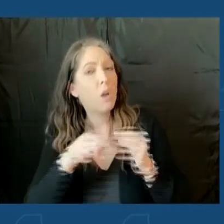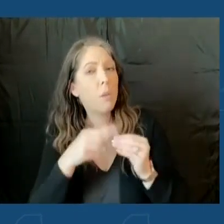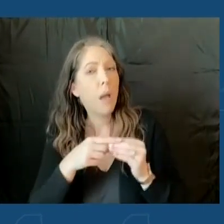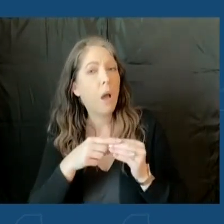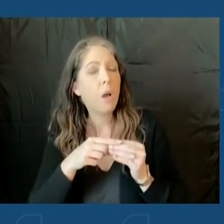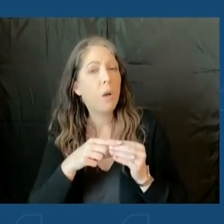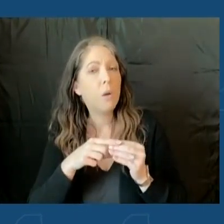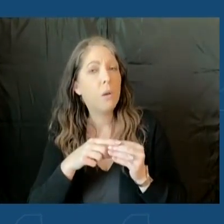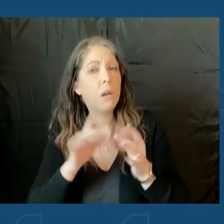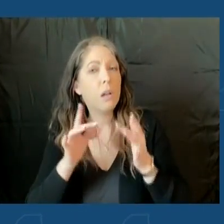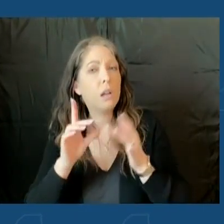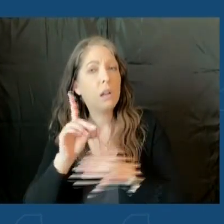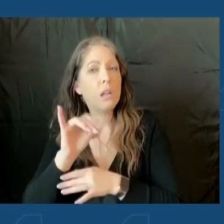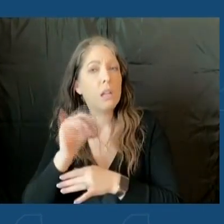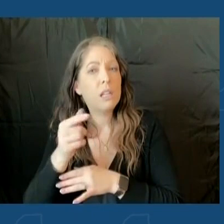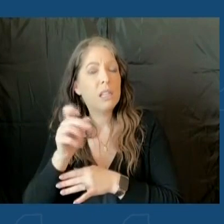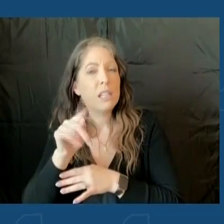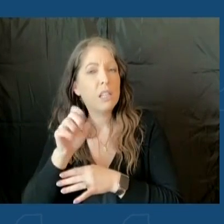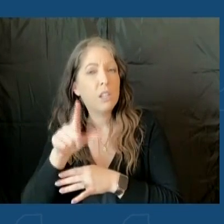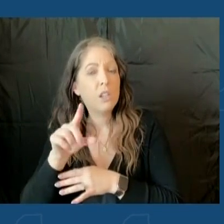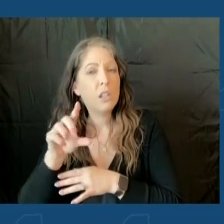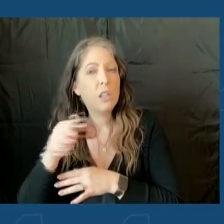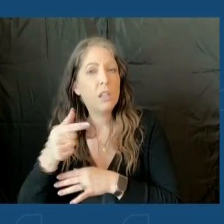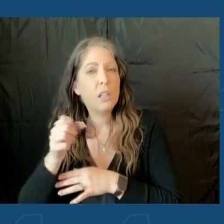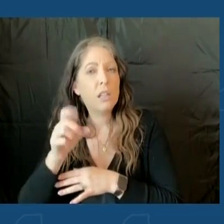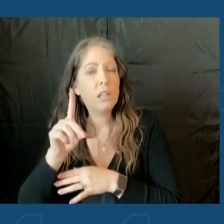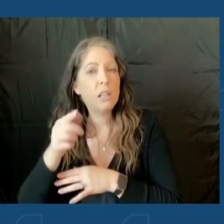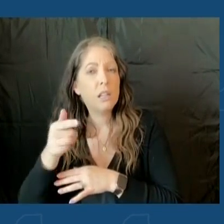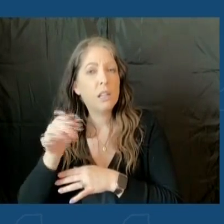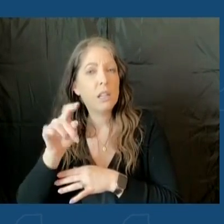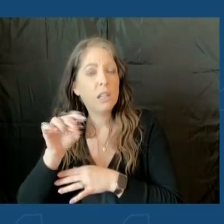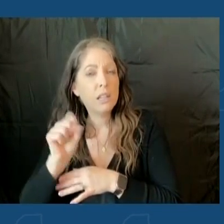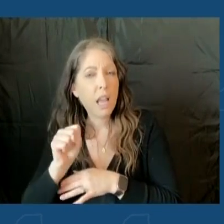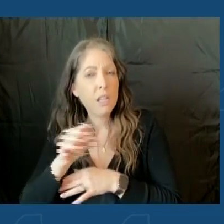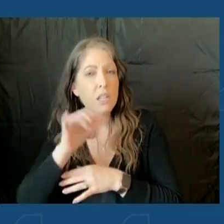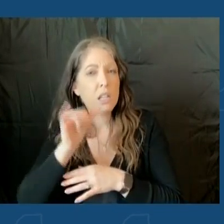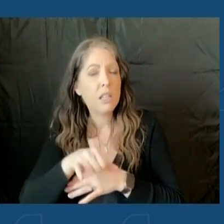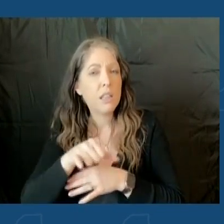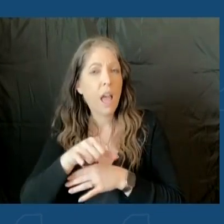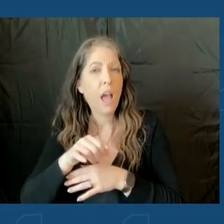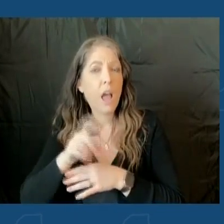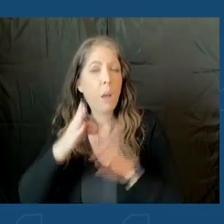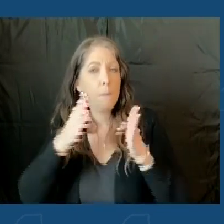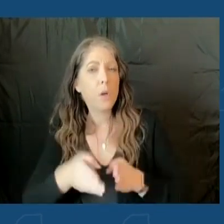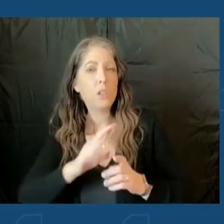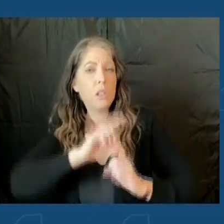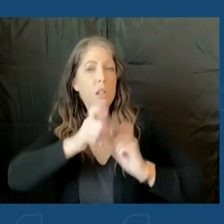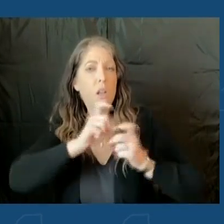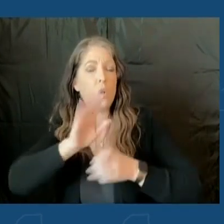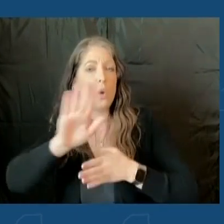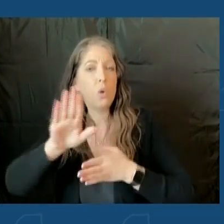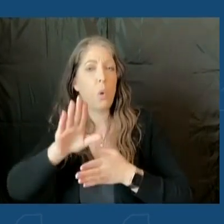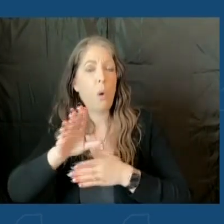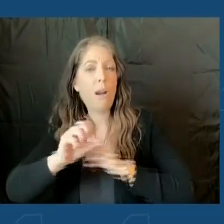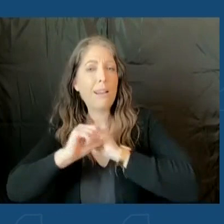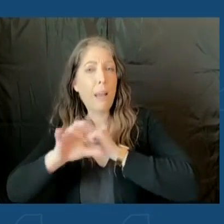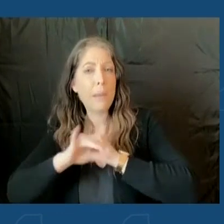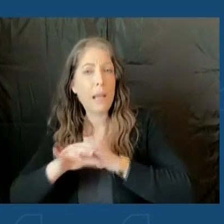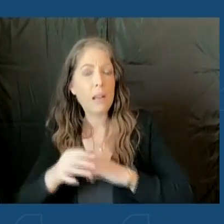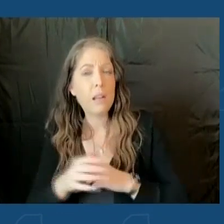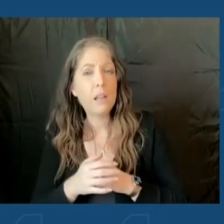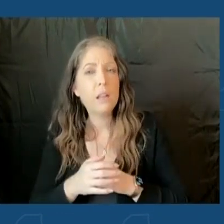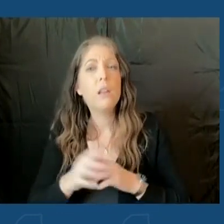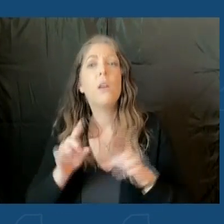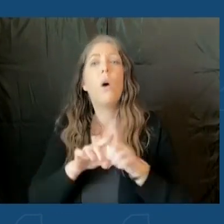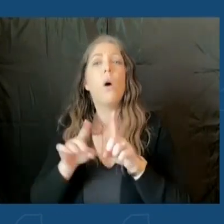state contracts. Turns out the owner had contributed to your campaign. I'm wondering if can comment on that specifically, but also, is there a larger problem here with